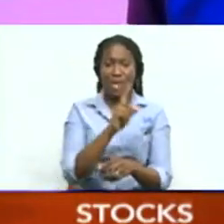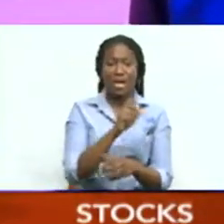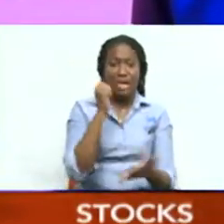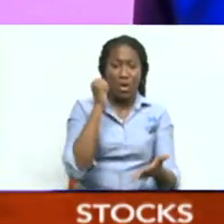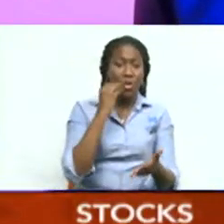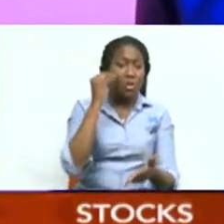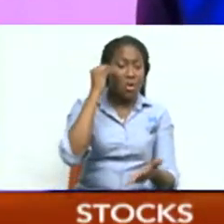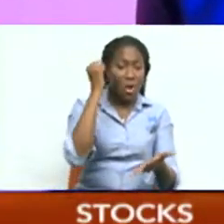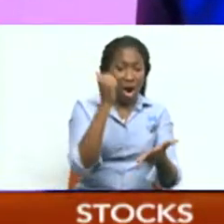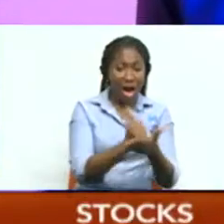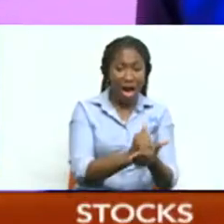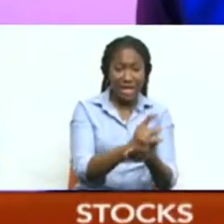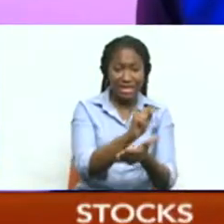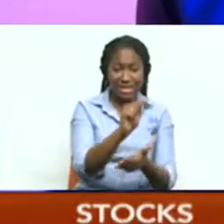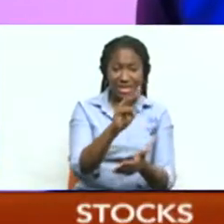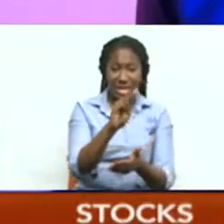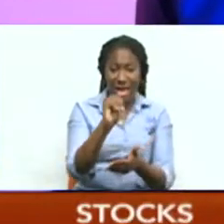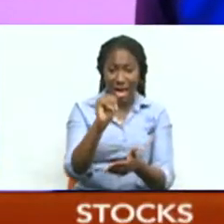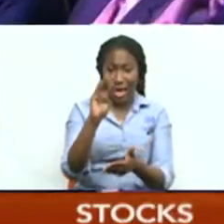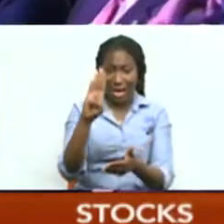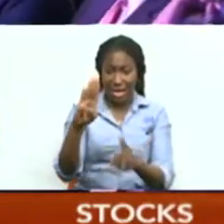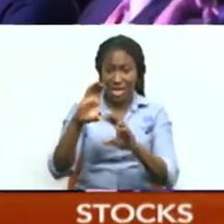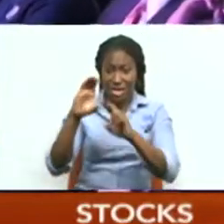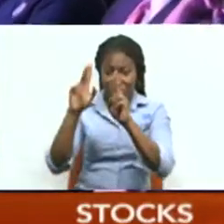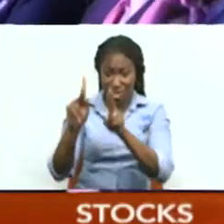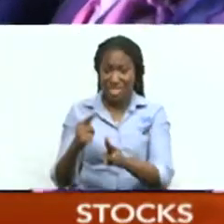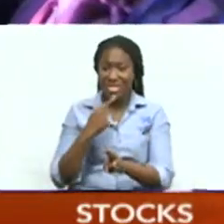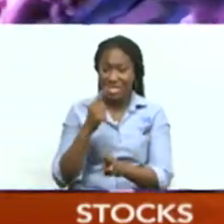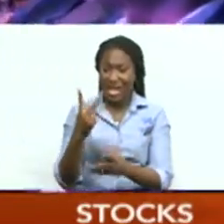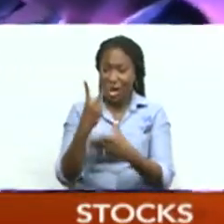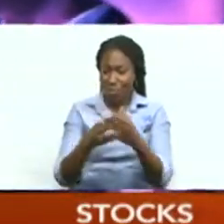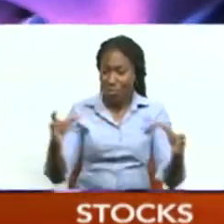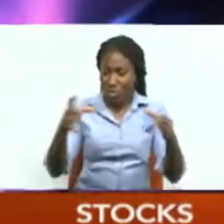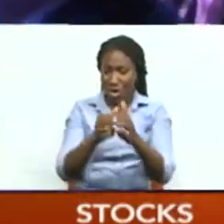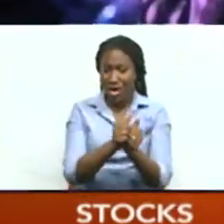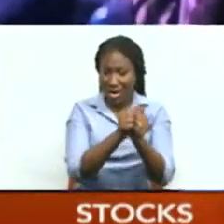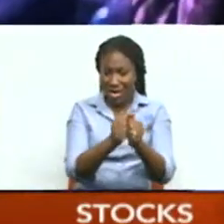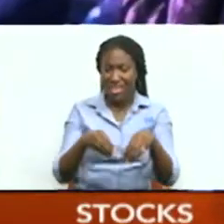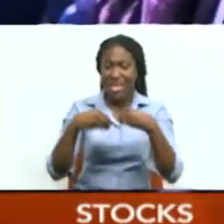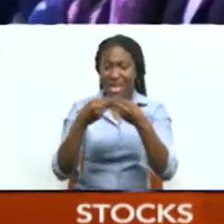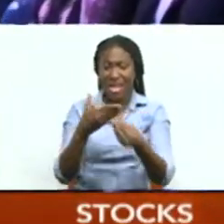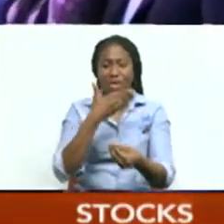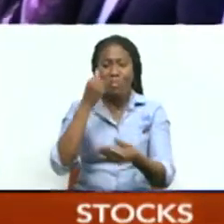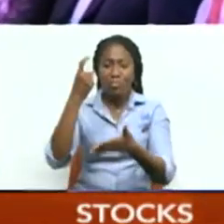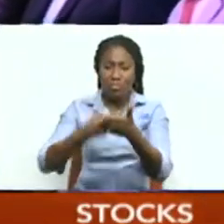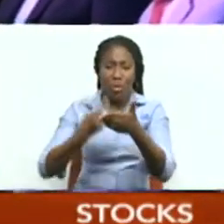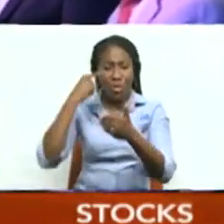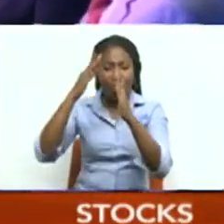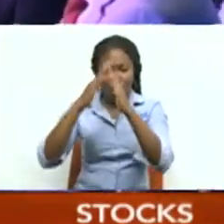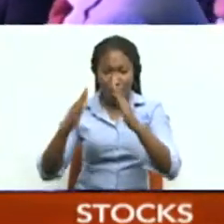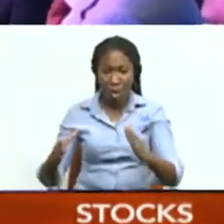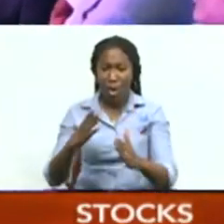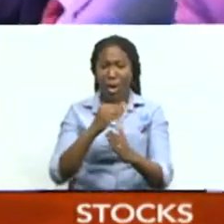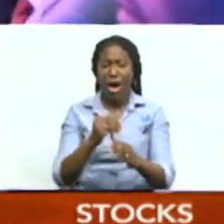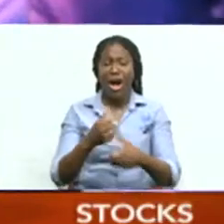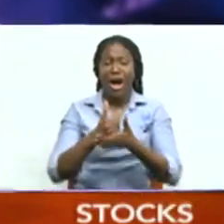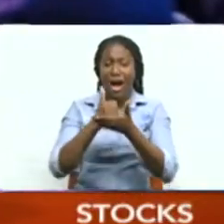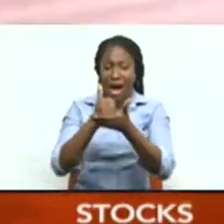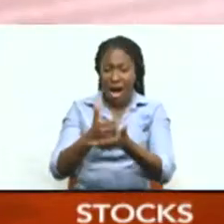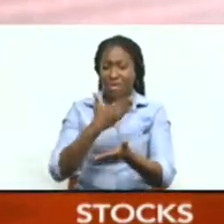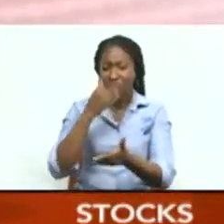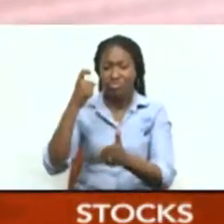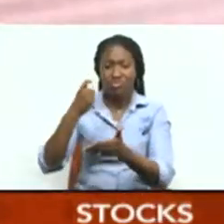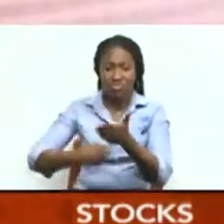Ferreira, who says the merger affords the opportunity to funding at lower rates that will improve its mortgage pricing.